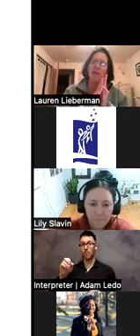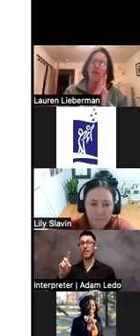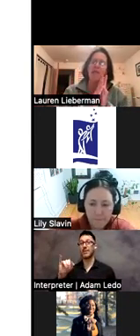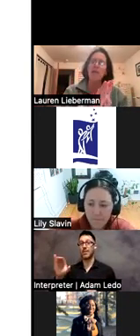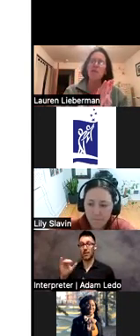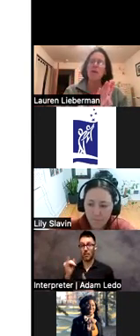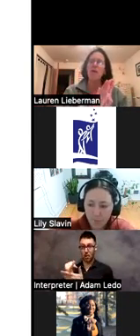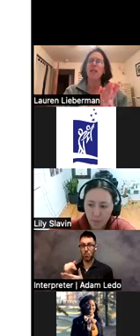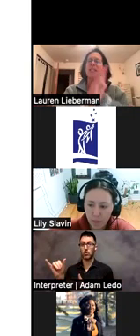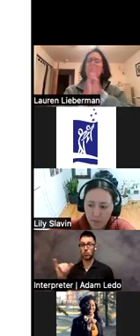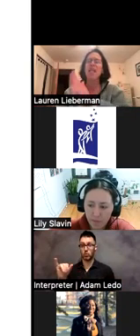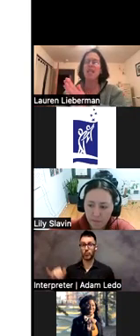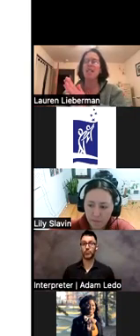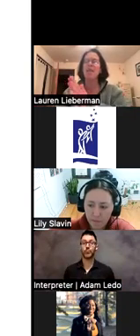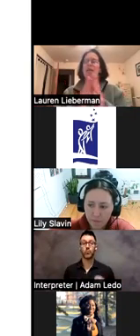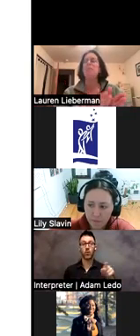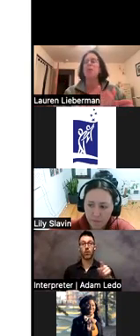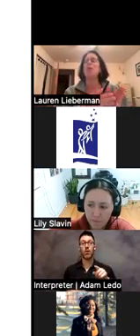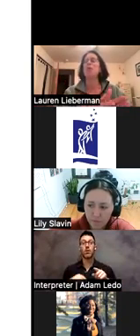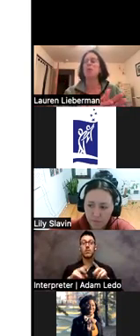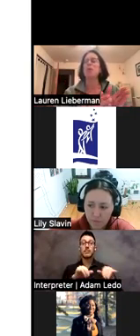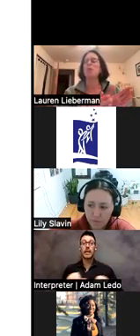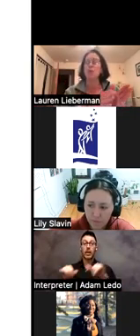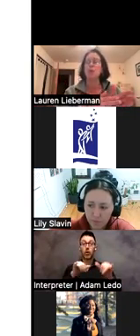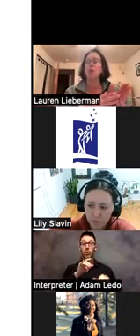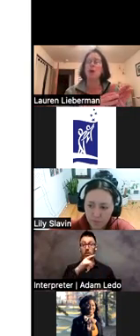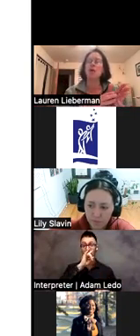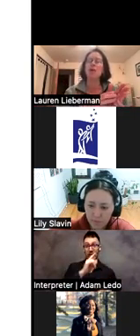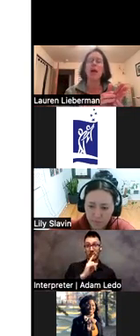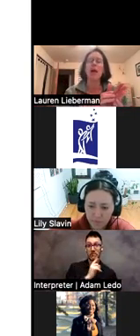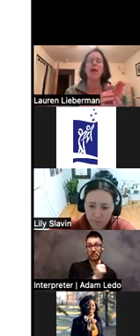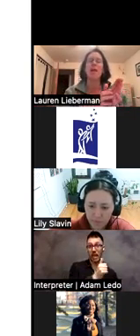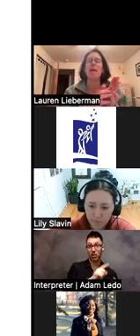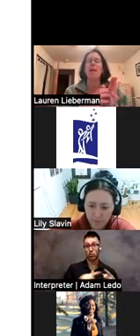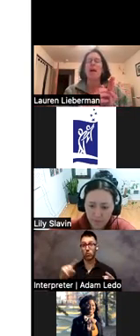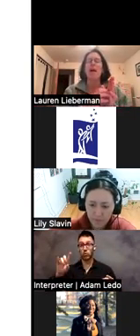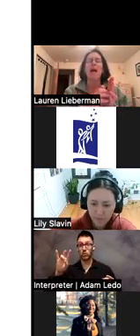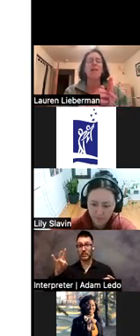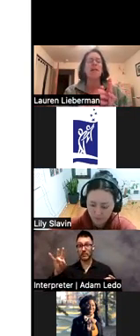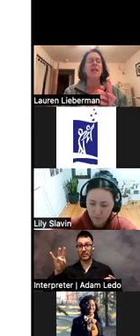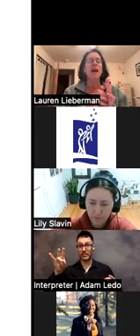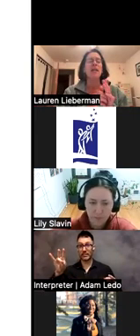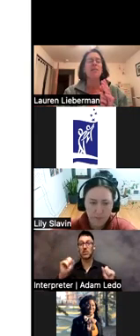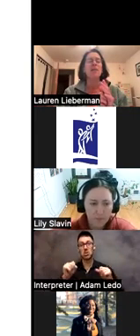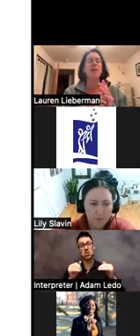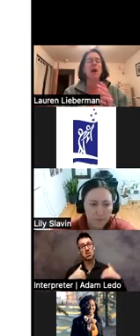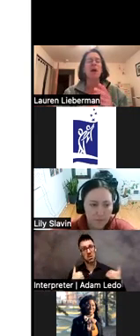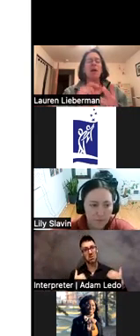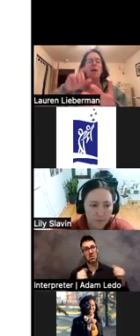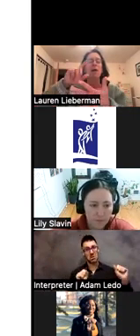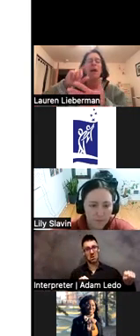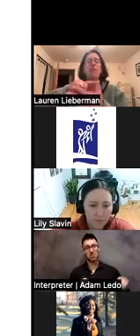standards are for kids 10 to 17, but you can use it with children younger than that. And the items